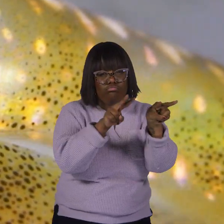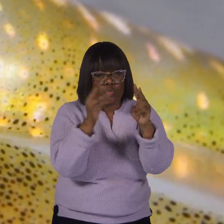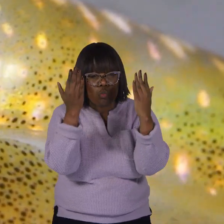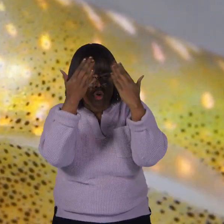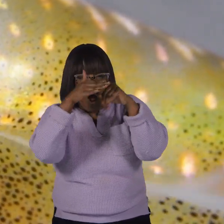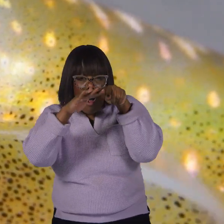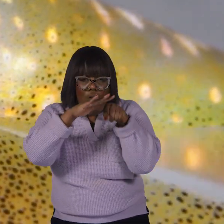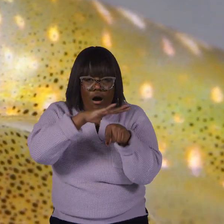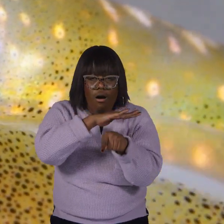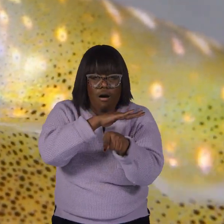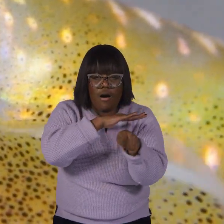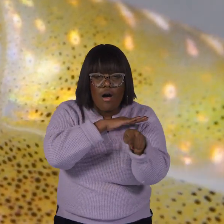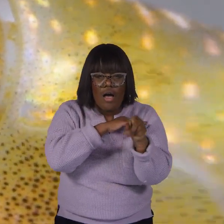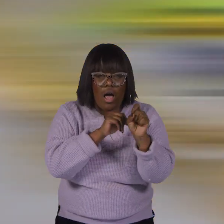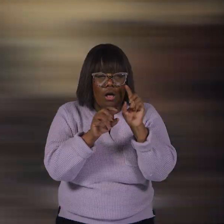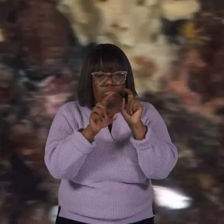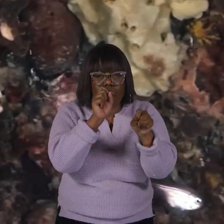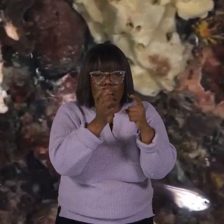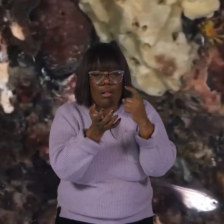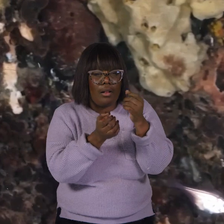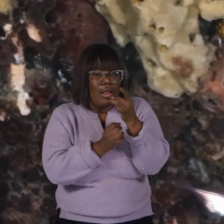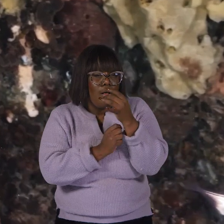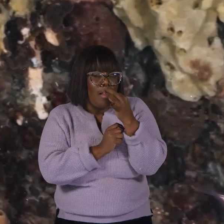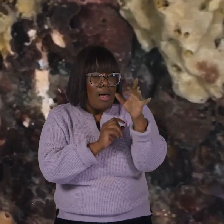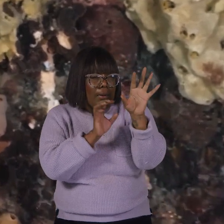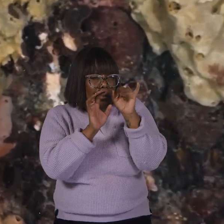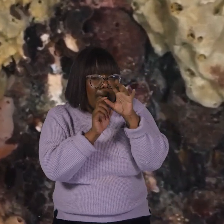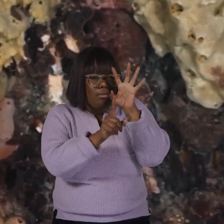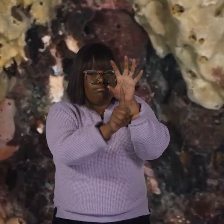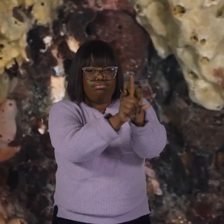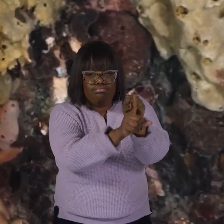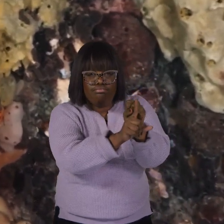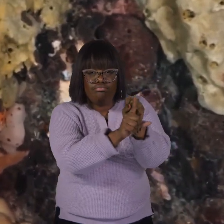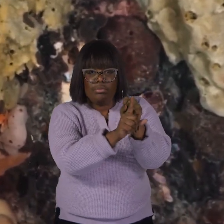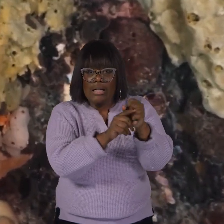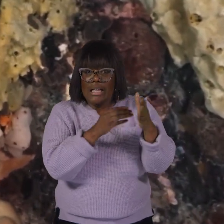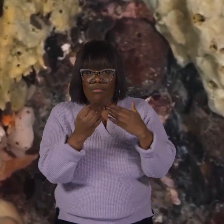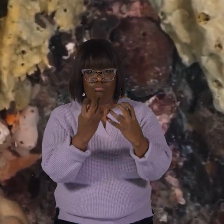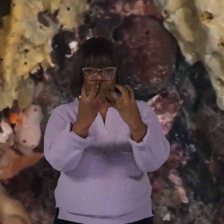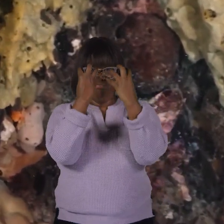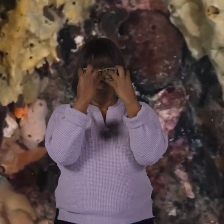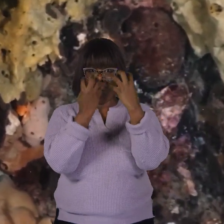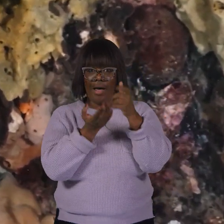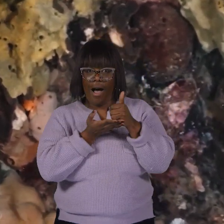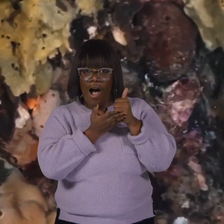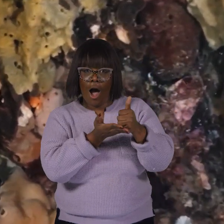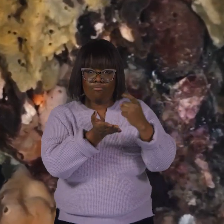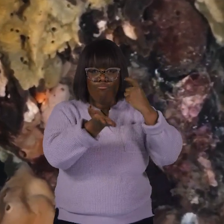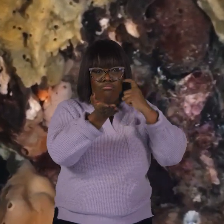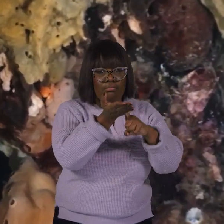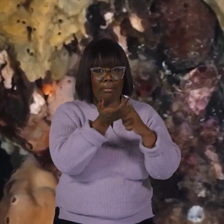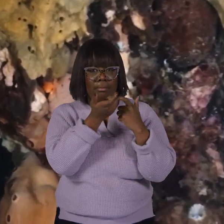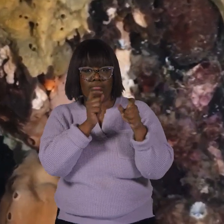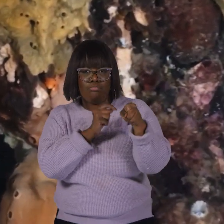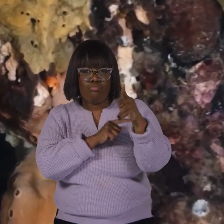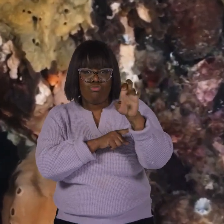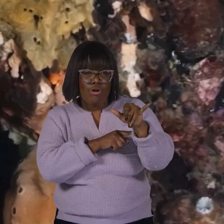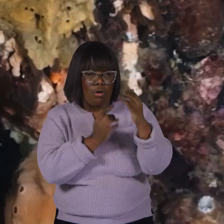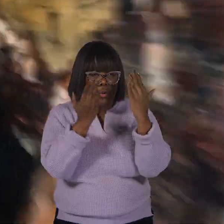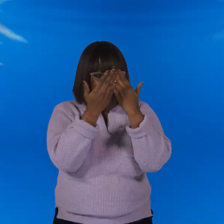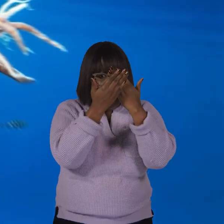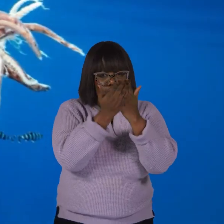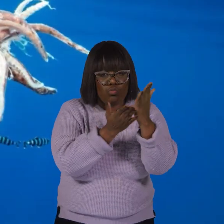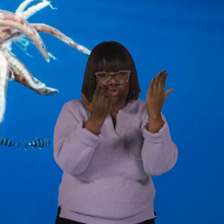where very little light can reach. Having enormous eyes helps them spot both prey and predators in their dark and mysterious